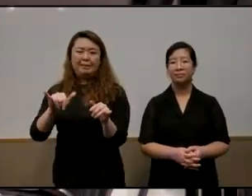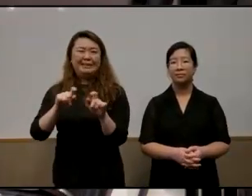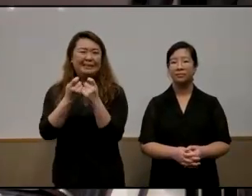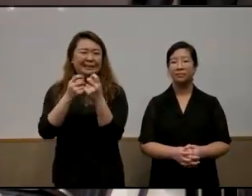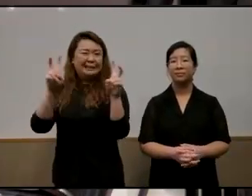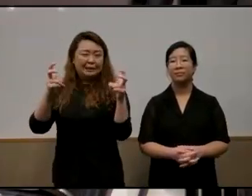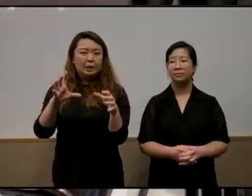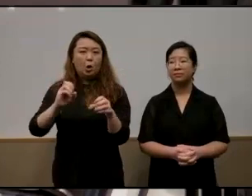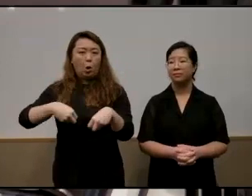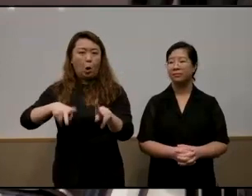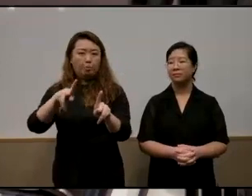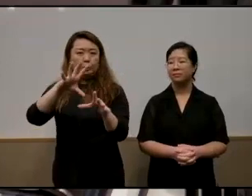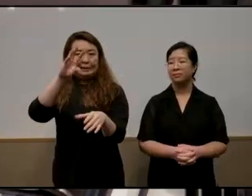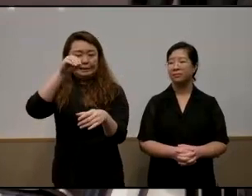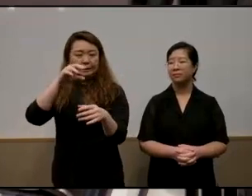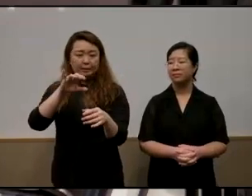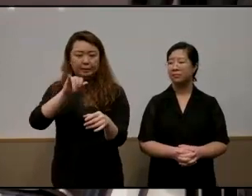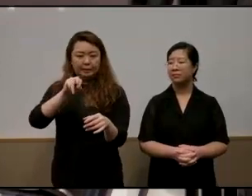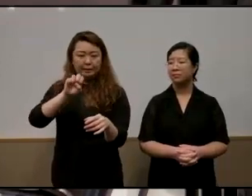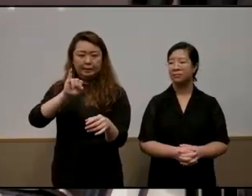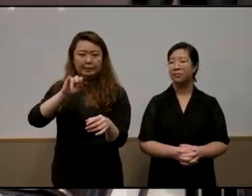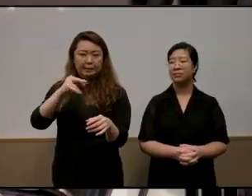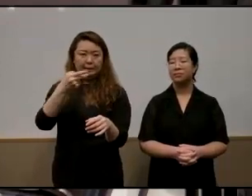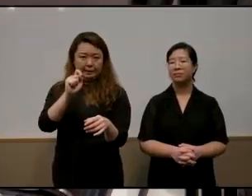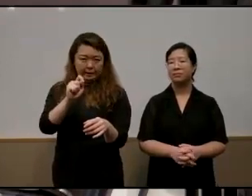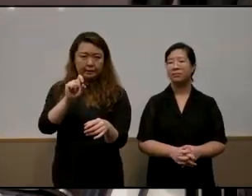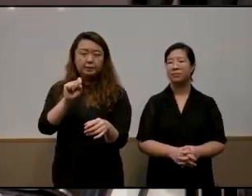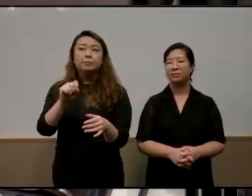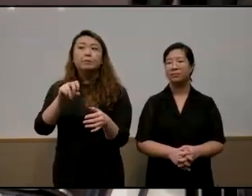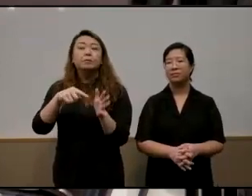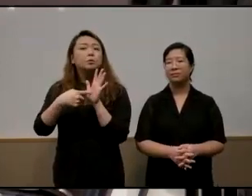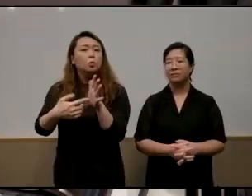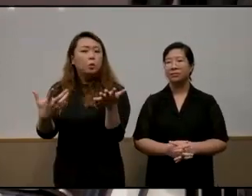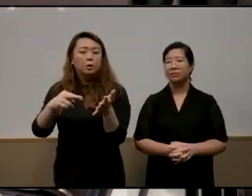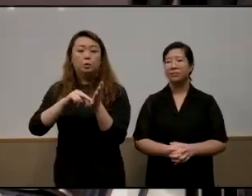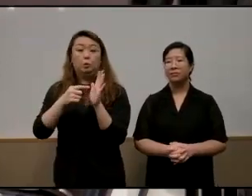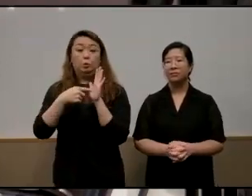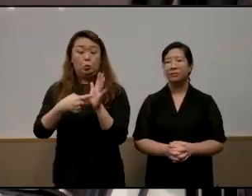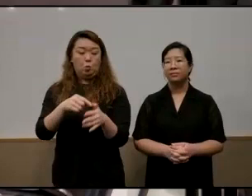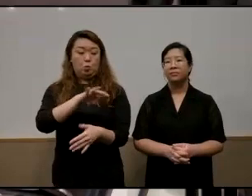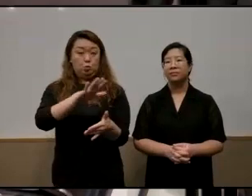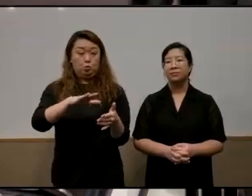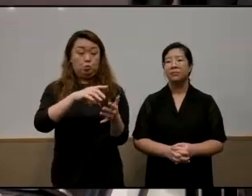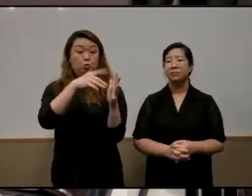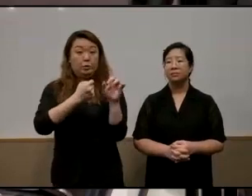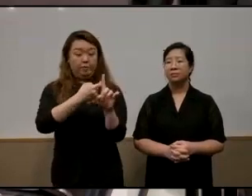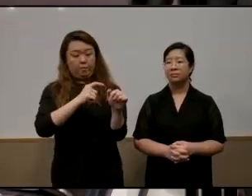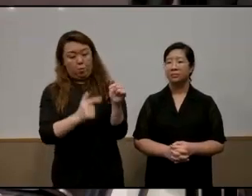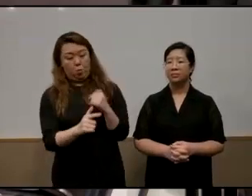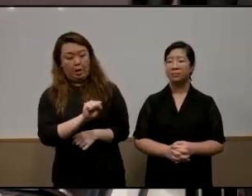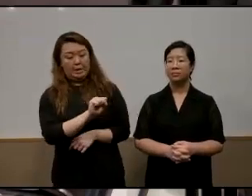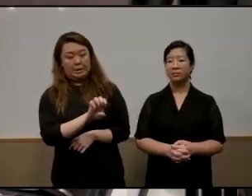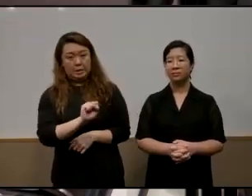called opportunity insights uh which shows that when kids from the lower ses attend